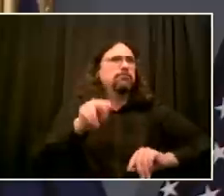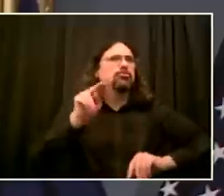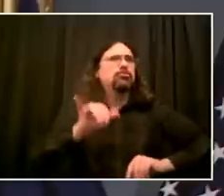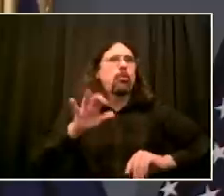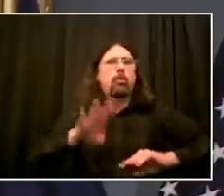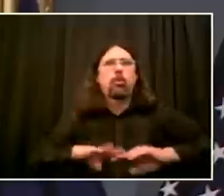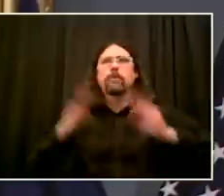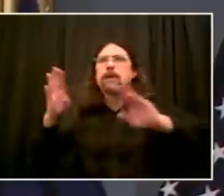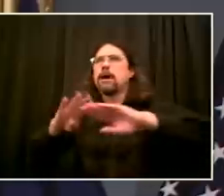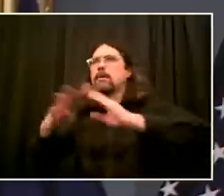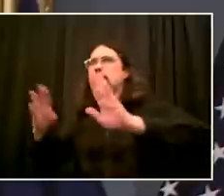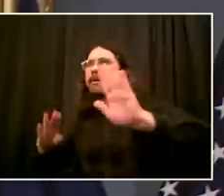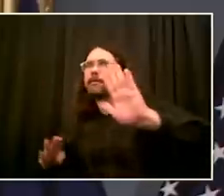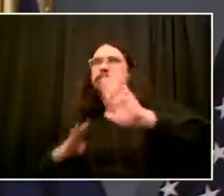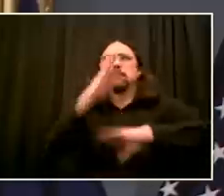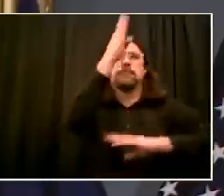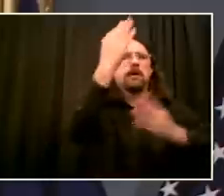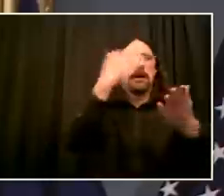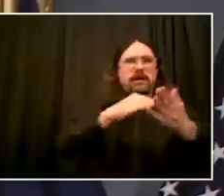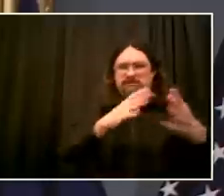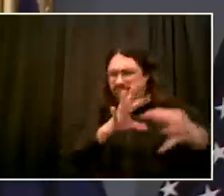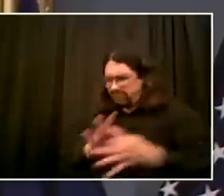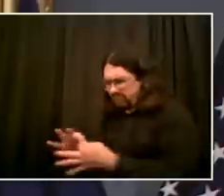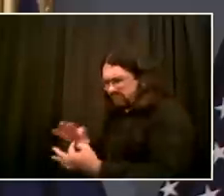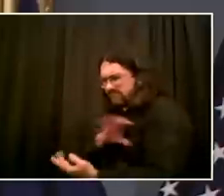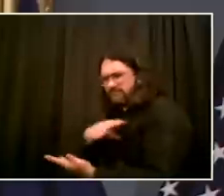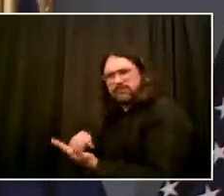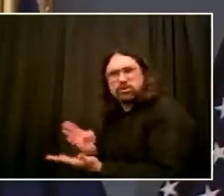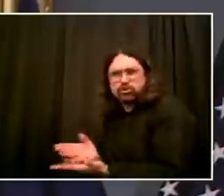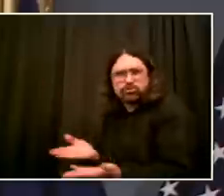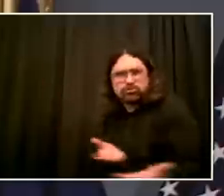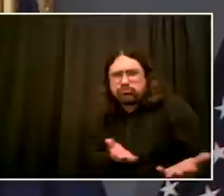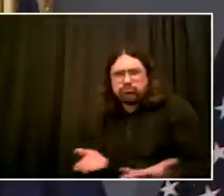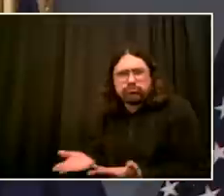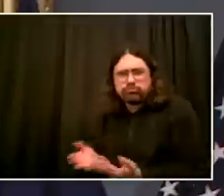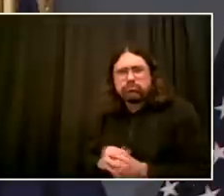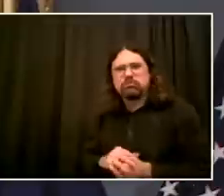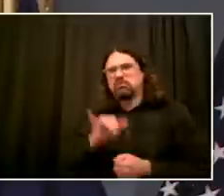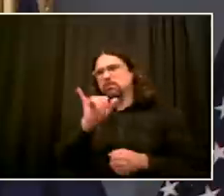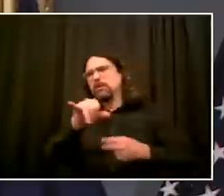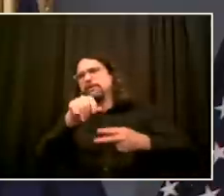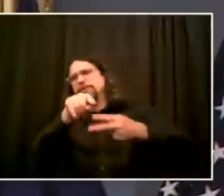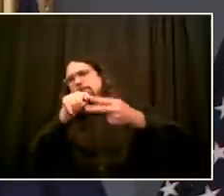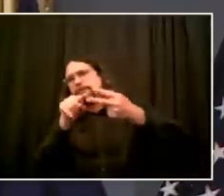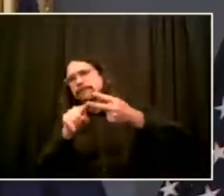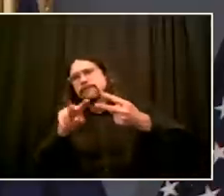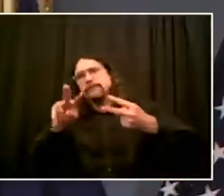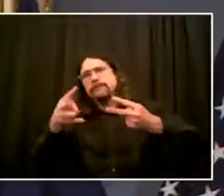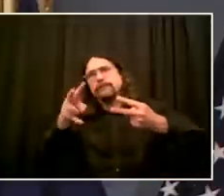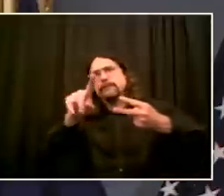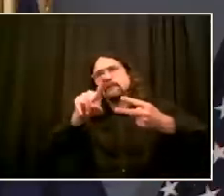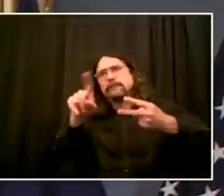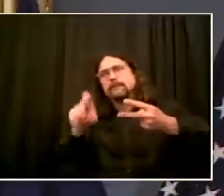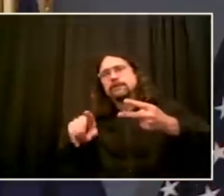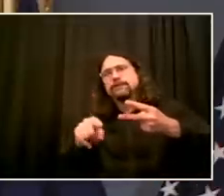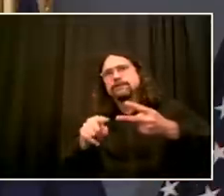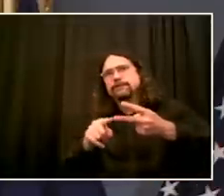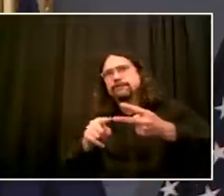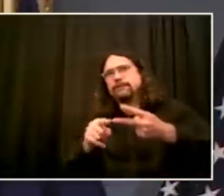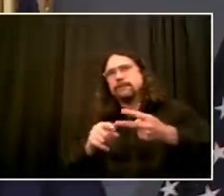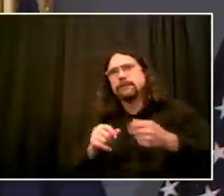the possibility that some of this violence has been incited, that there are, in fact,